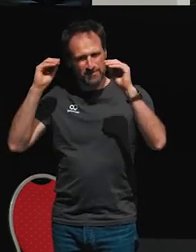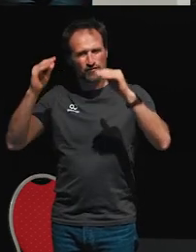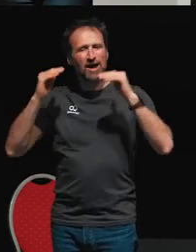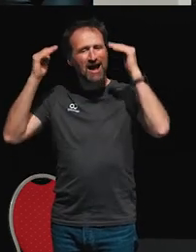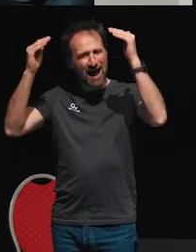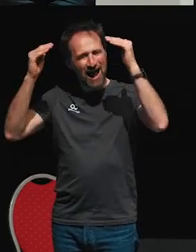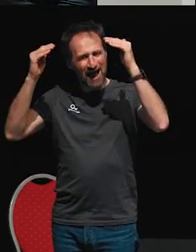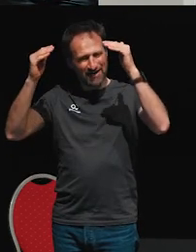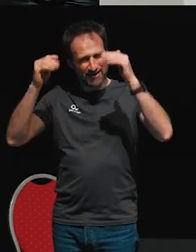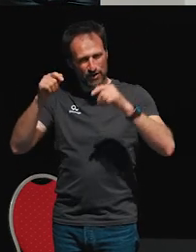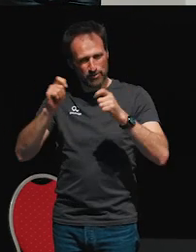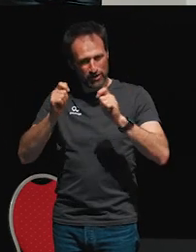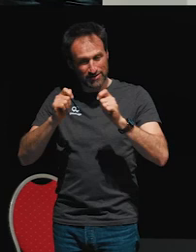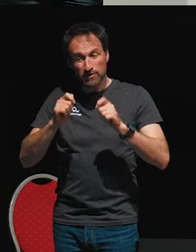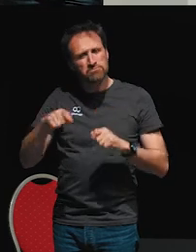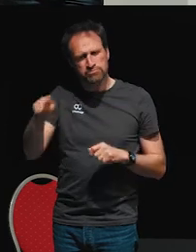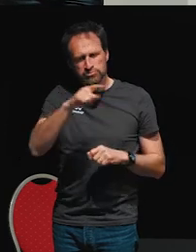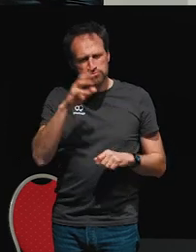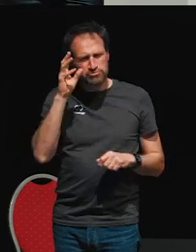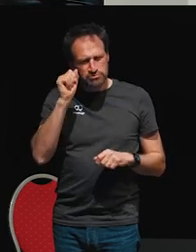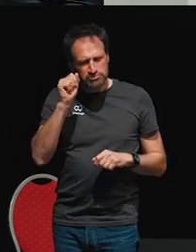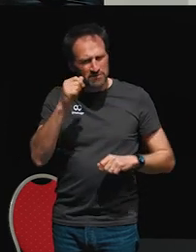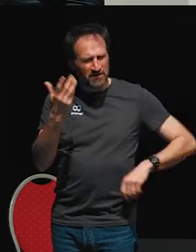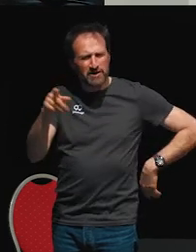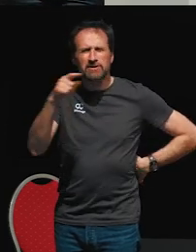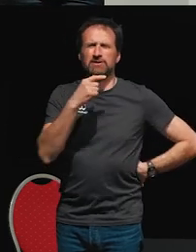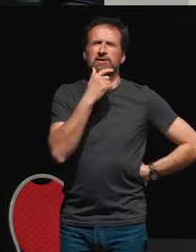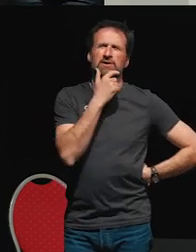looking at me and thinking, what?